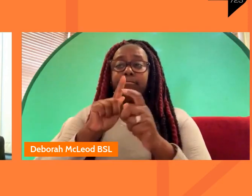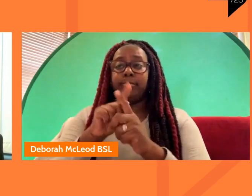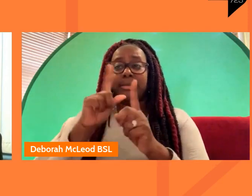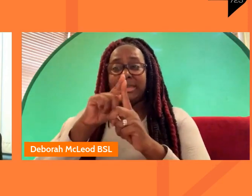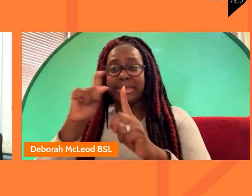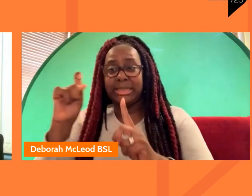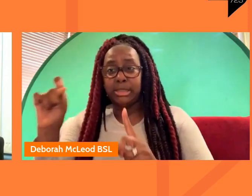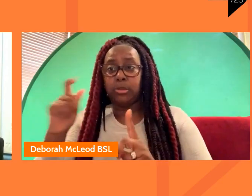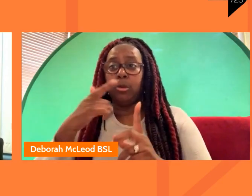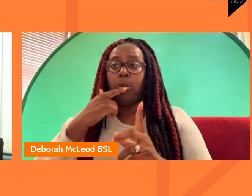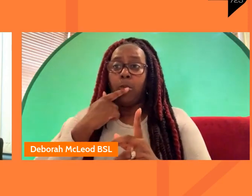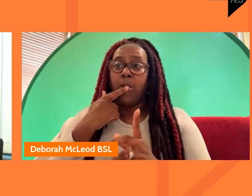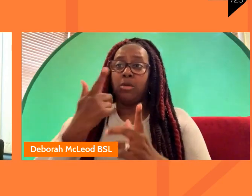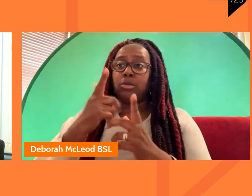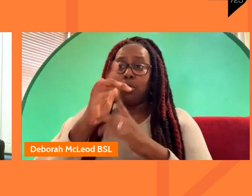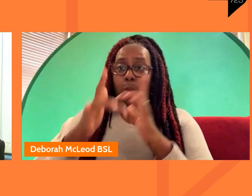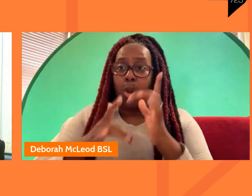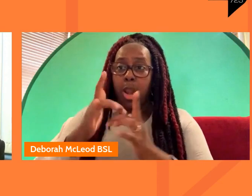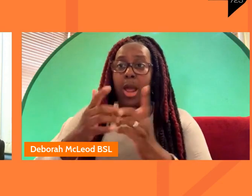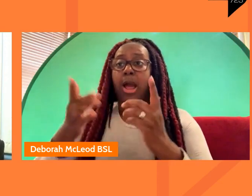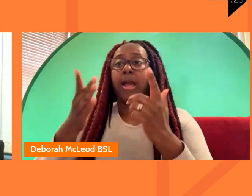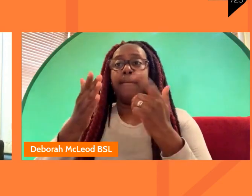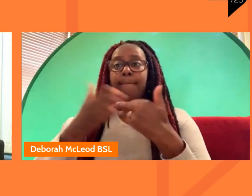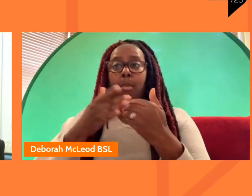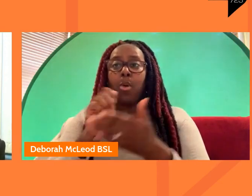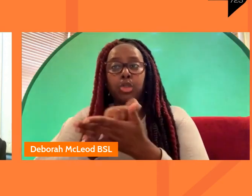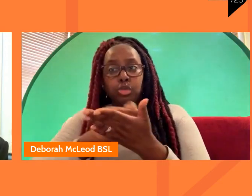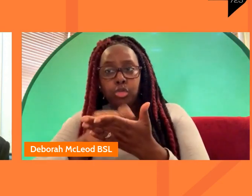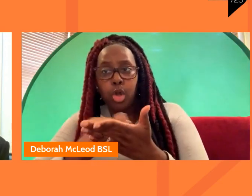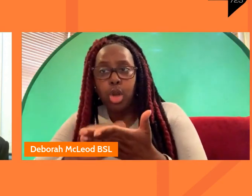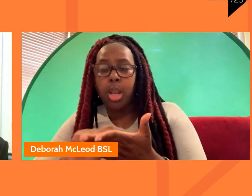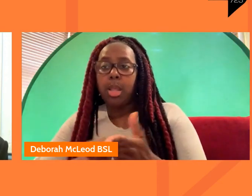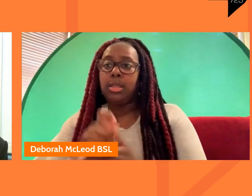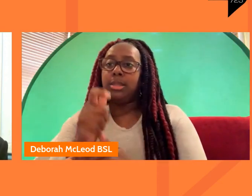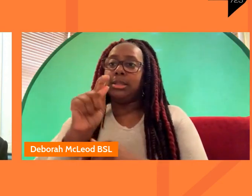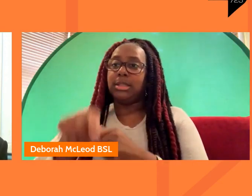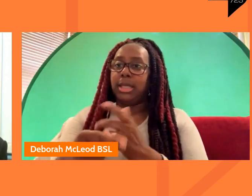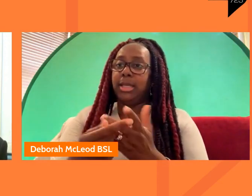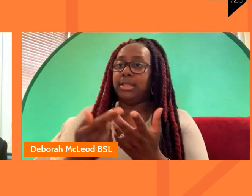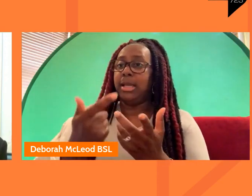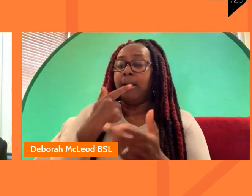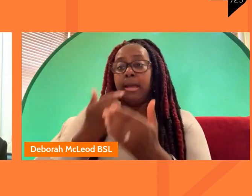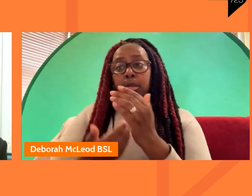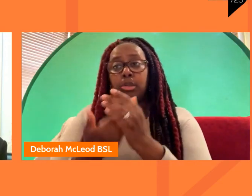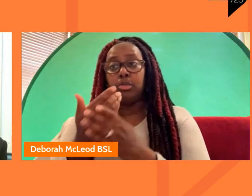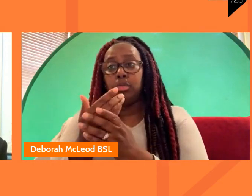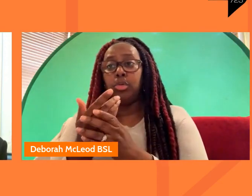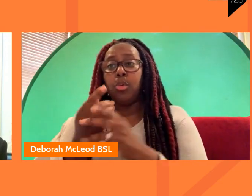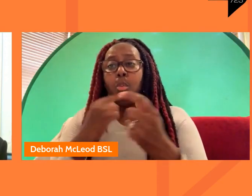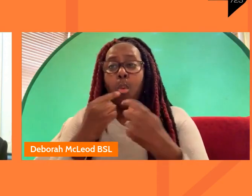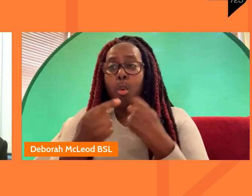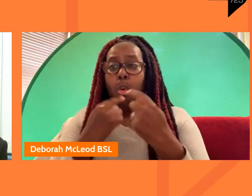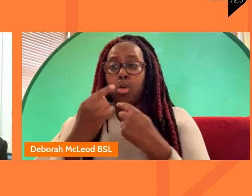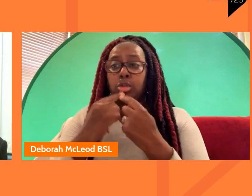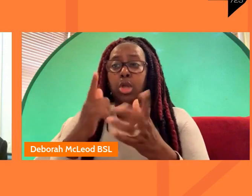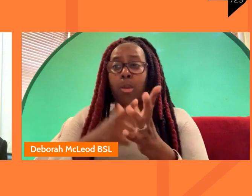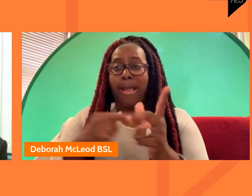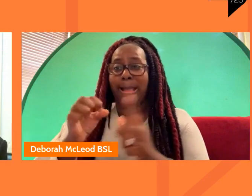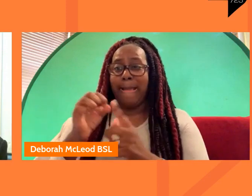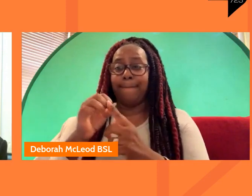local online news service with more journalists deliver hard-hitting journalism and invest in new audio output for bbc sounds